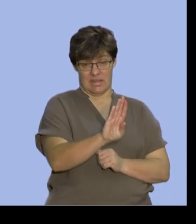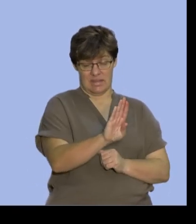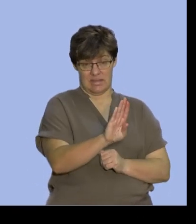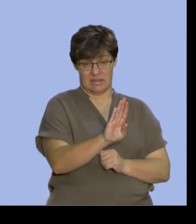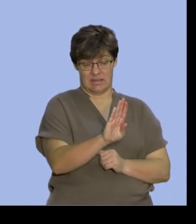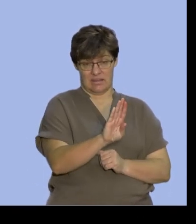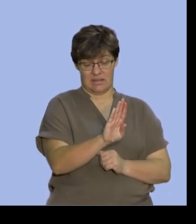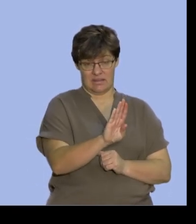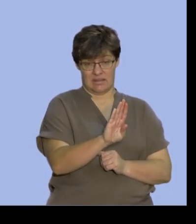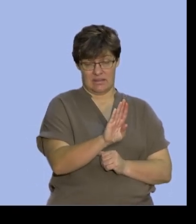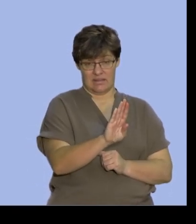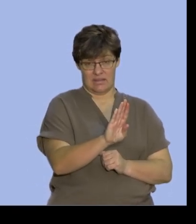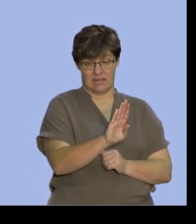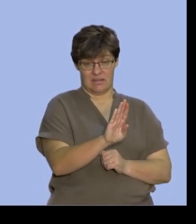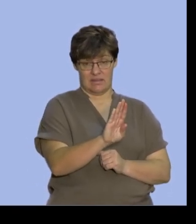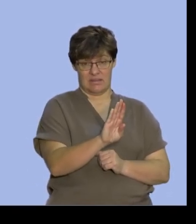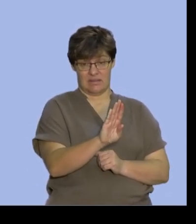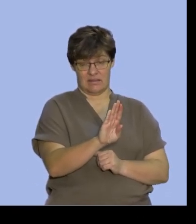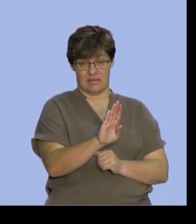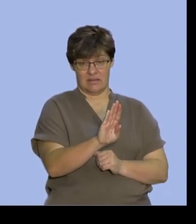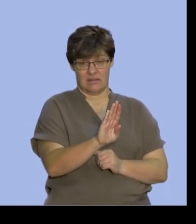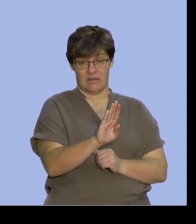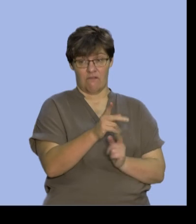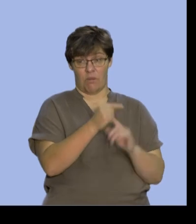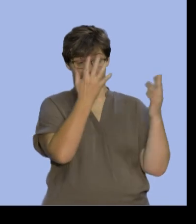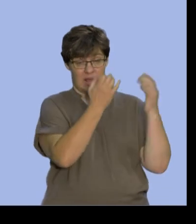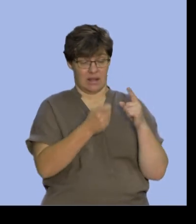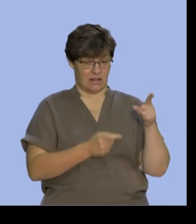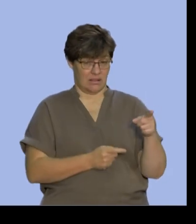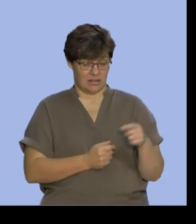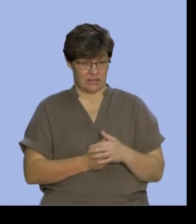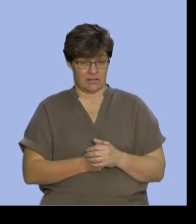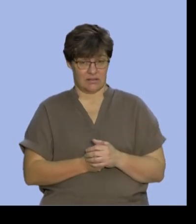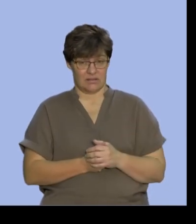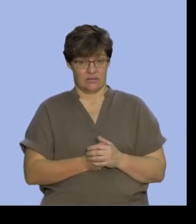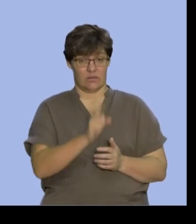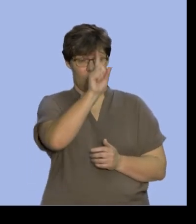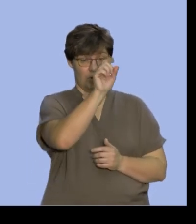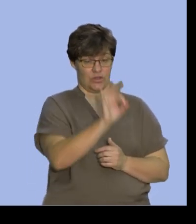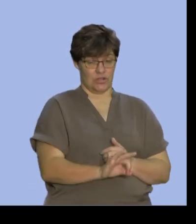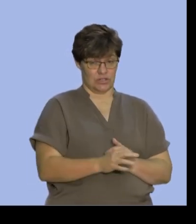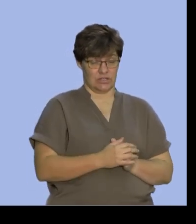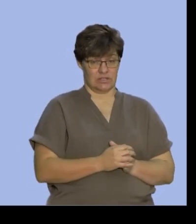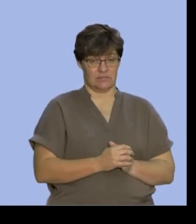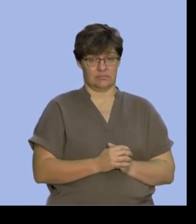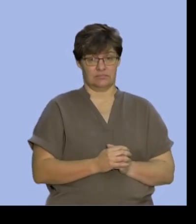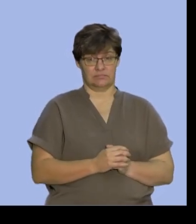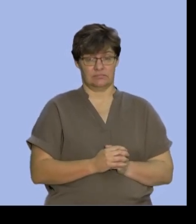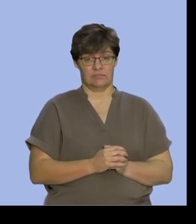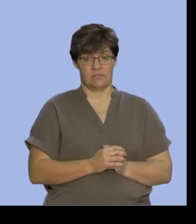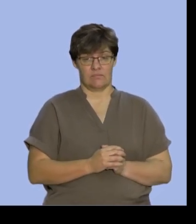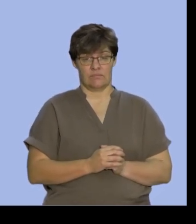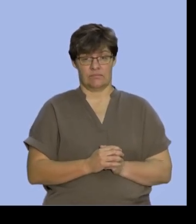recognize the probability of B from that calculation over there is one third we take a look at the probability